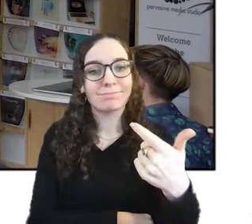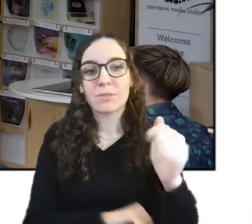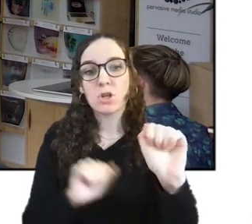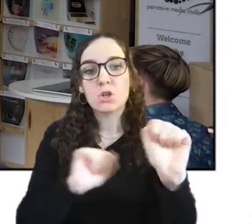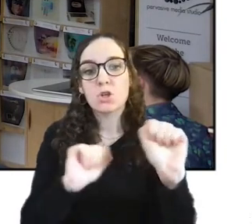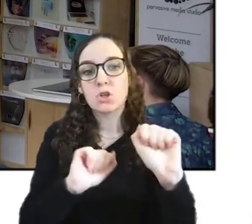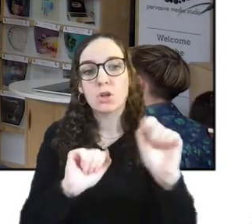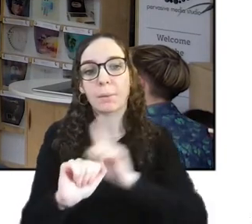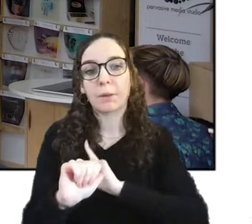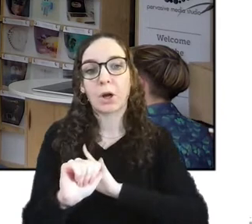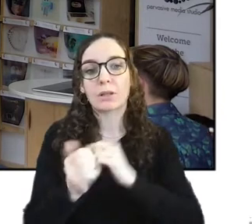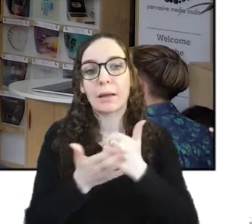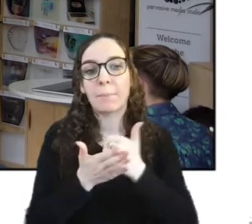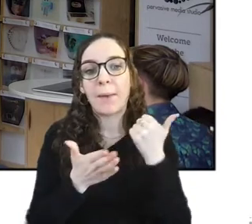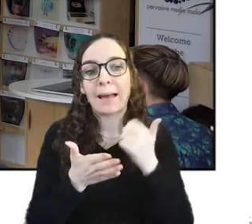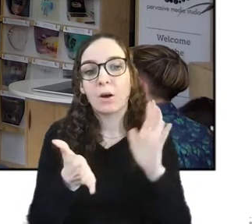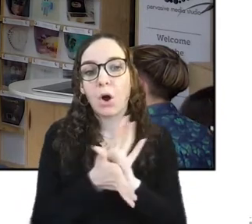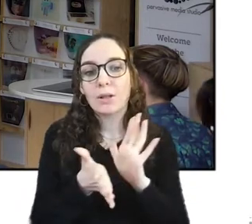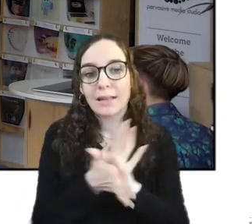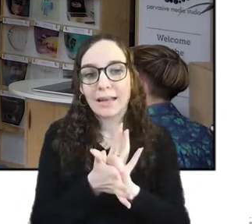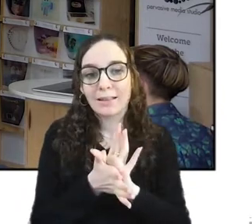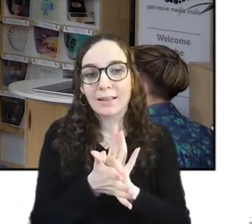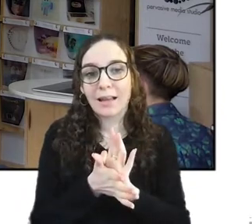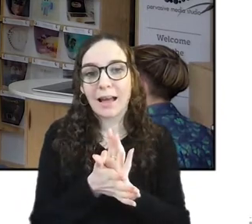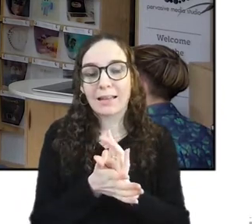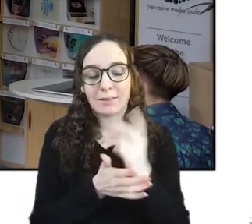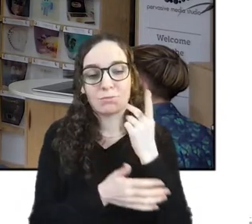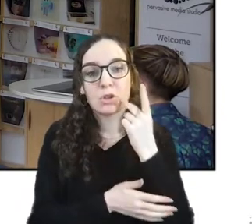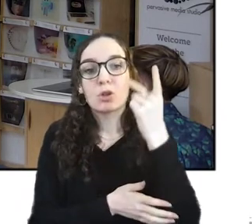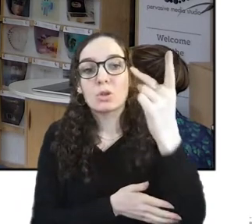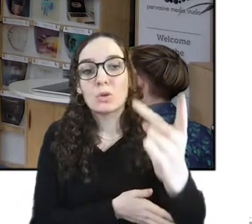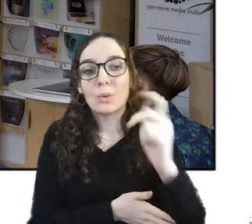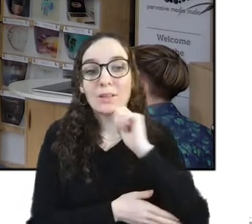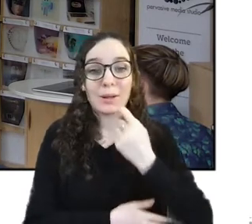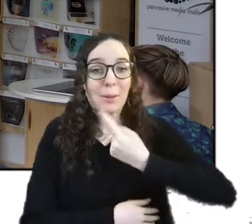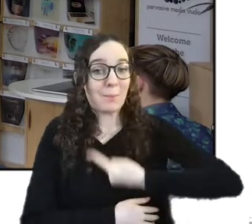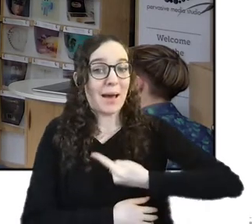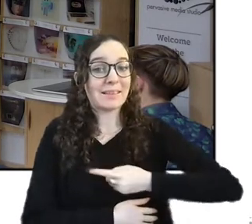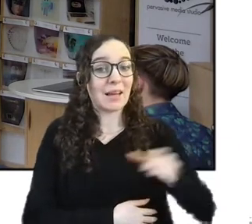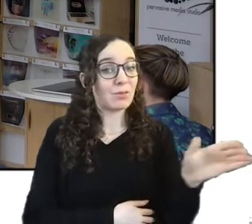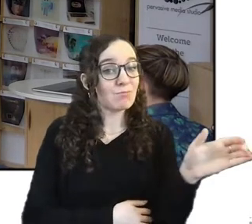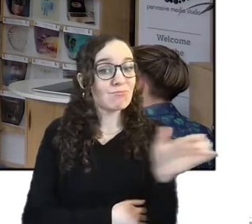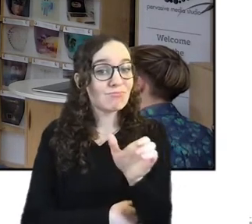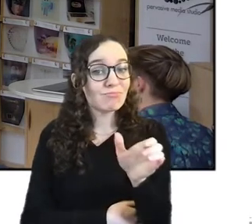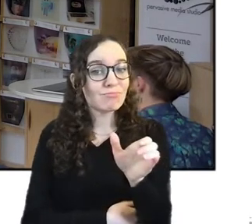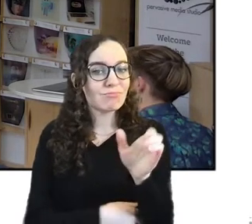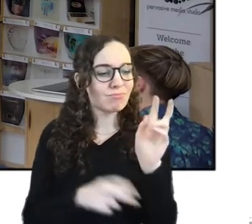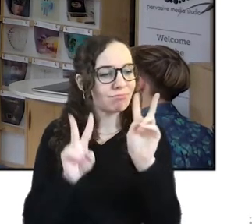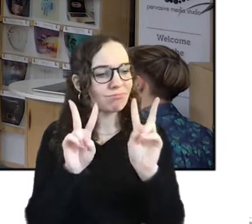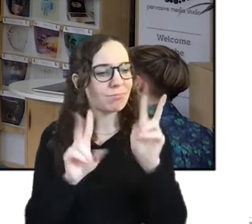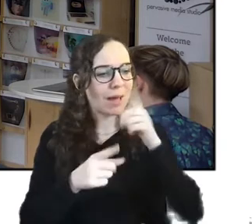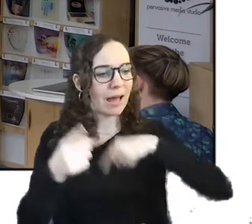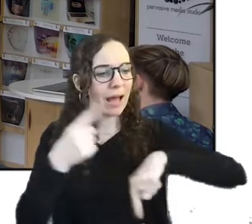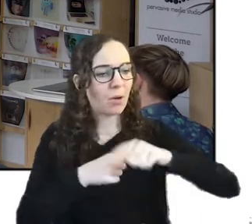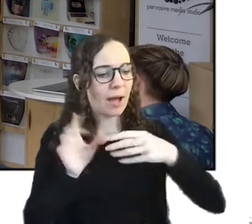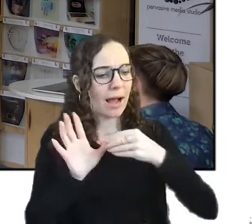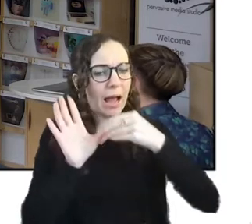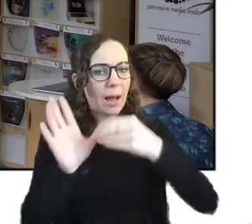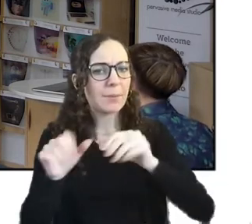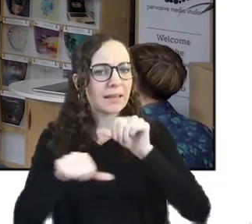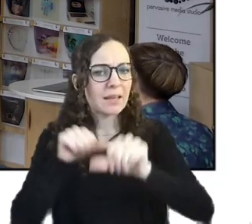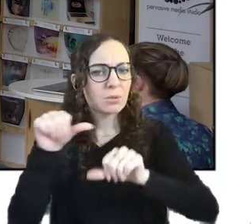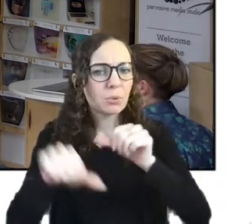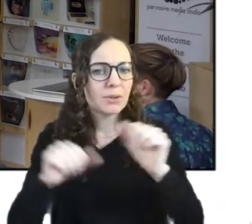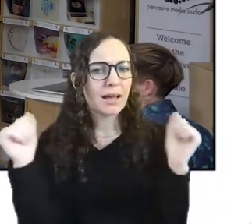time with a talk from me about some of the work we've been doing reimagining application processes for our winter residencies. It is more exciting than it